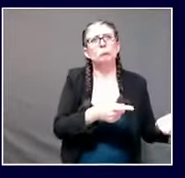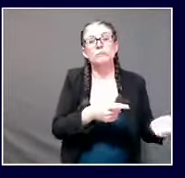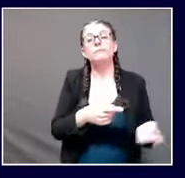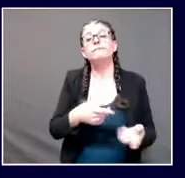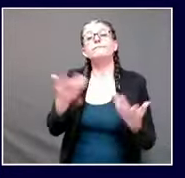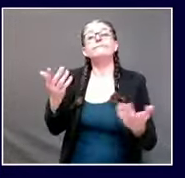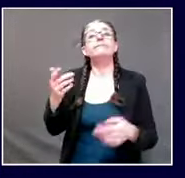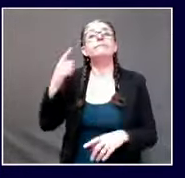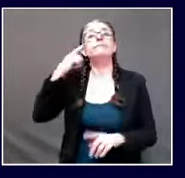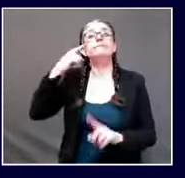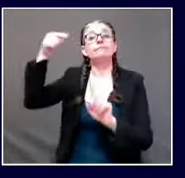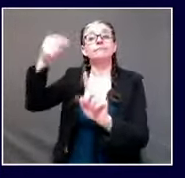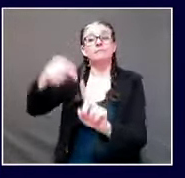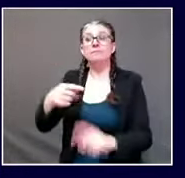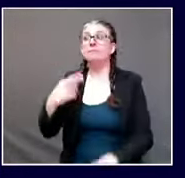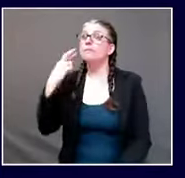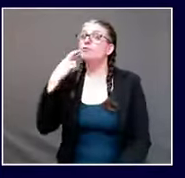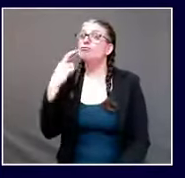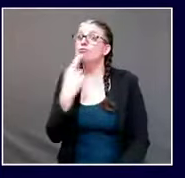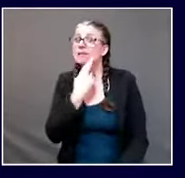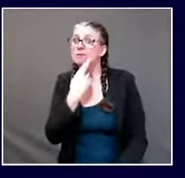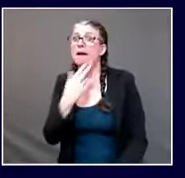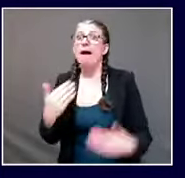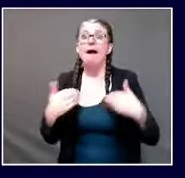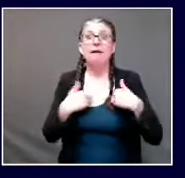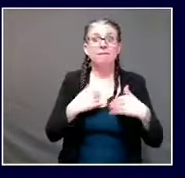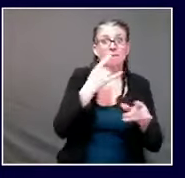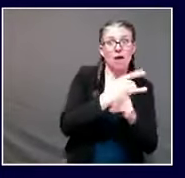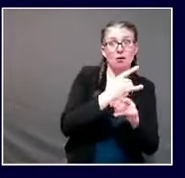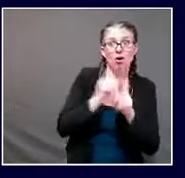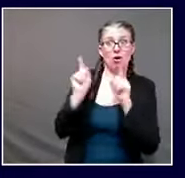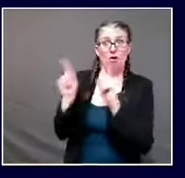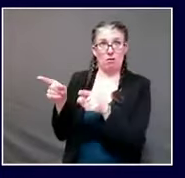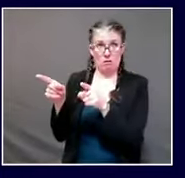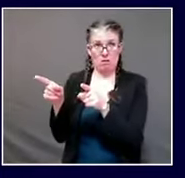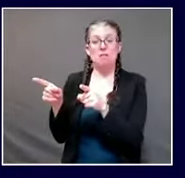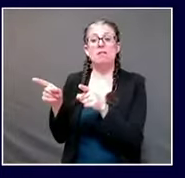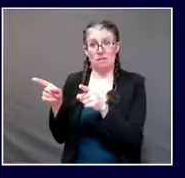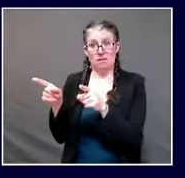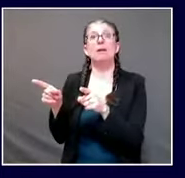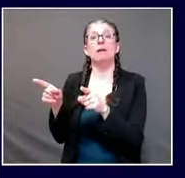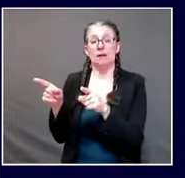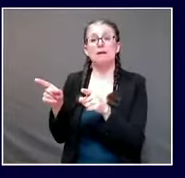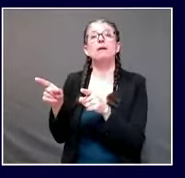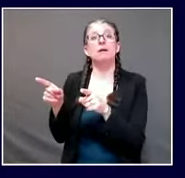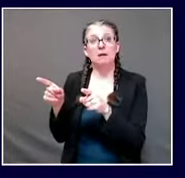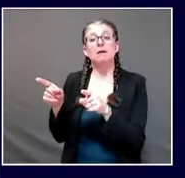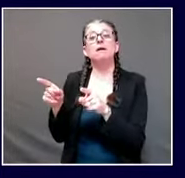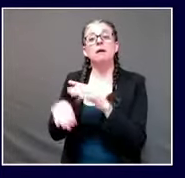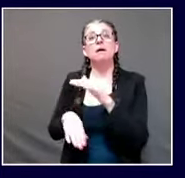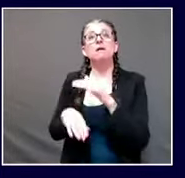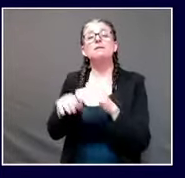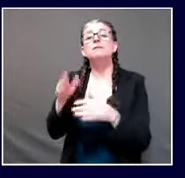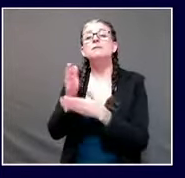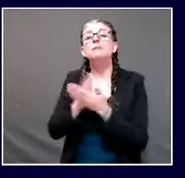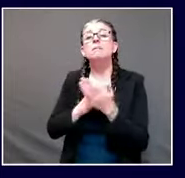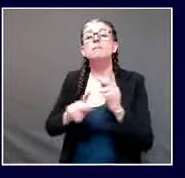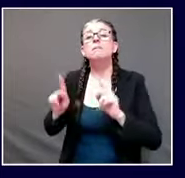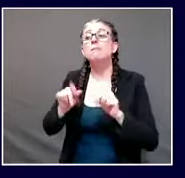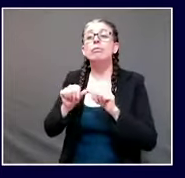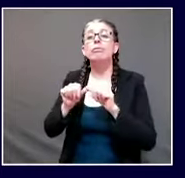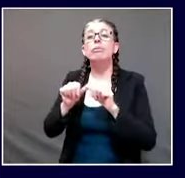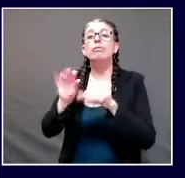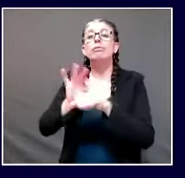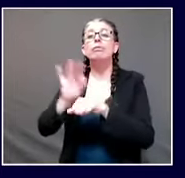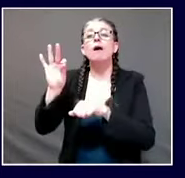after nine o'clock uh and people let down their guard and we've got people home from college a lot more visitors in the state over the